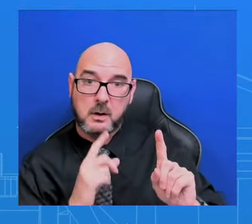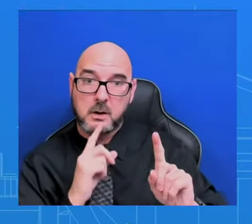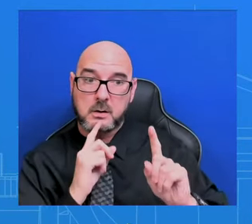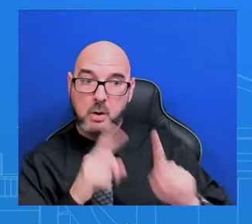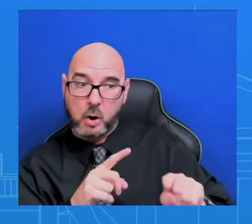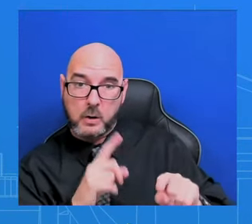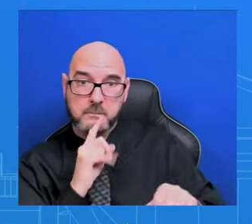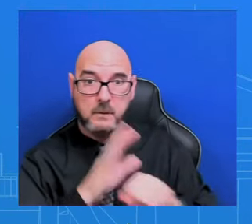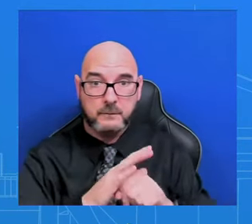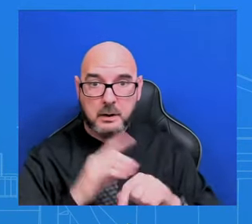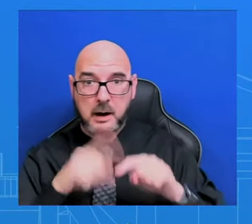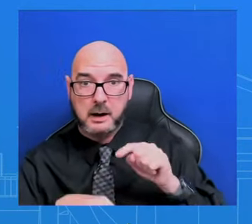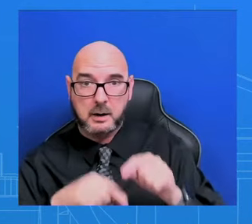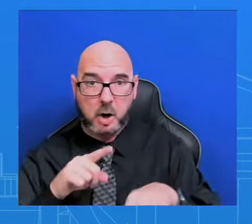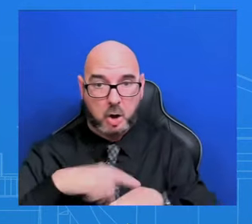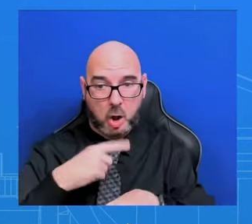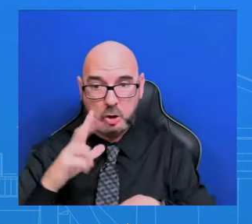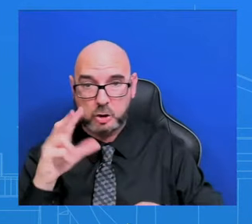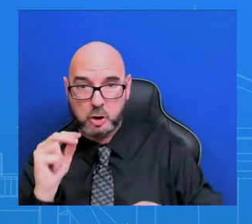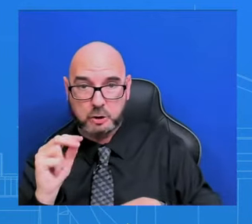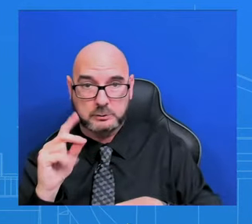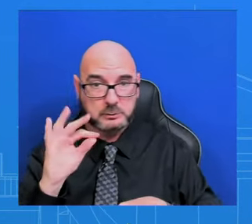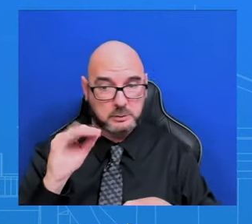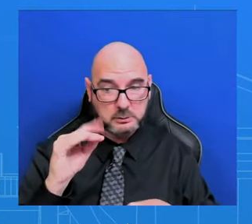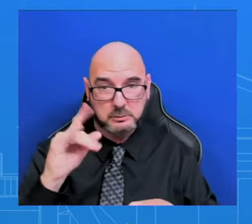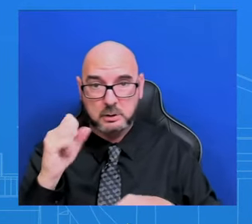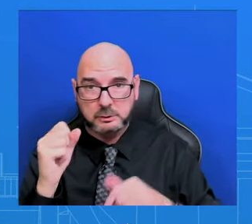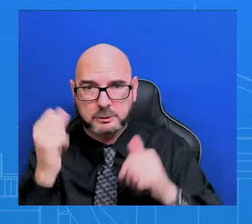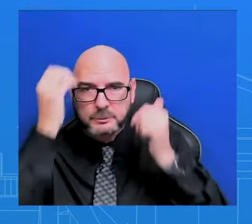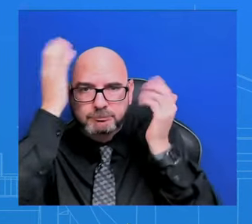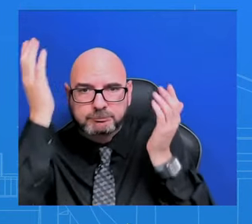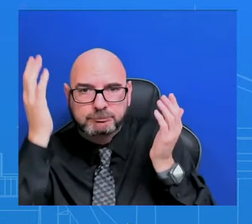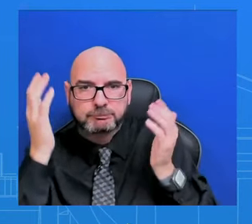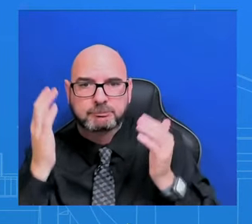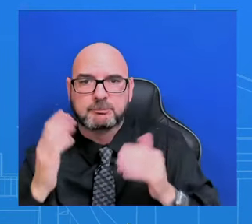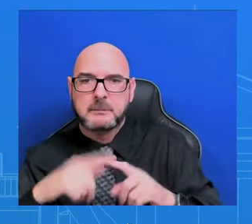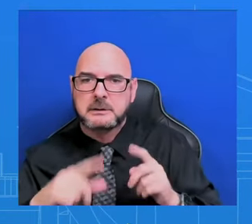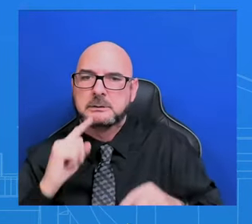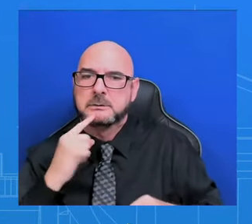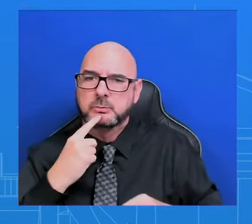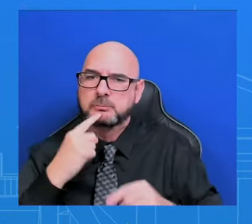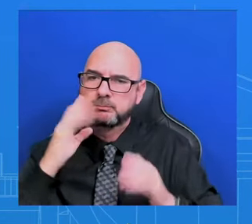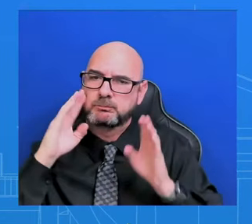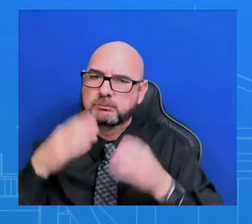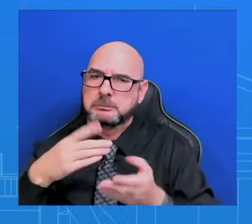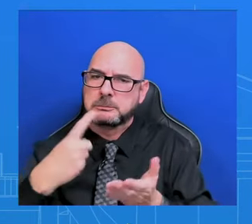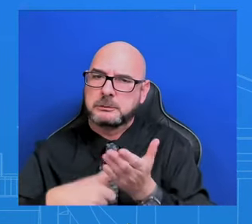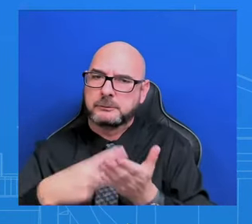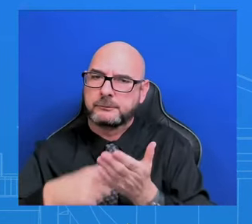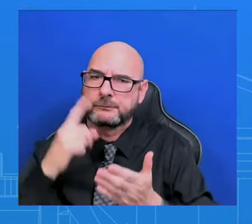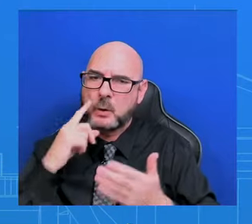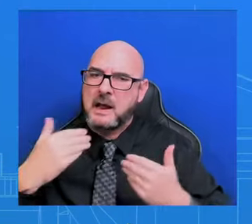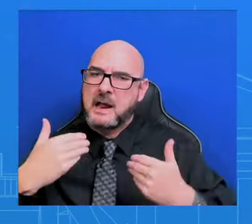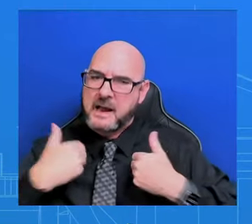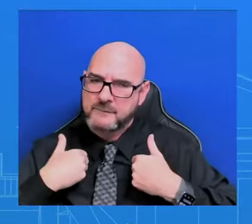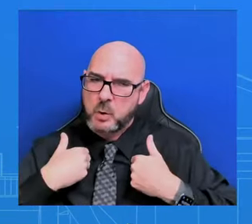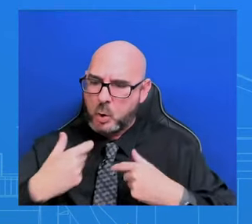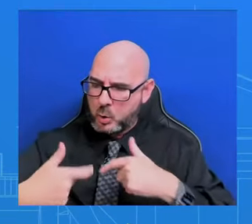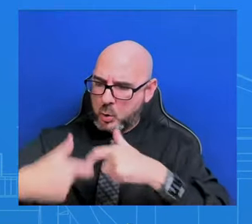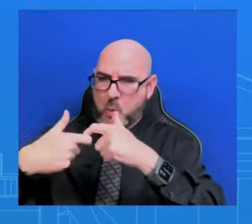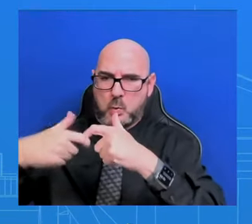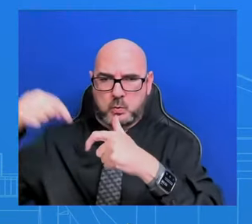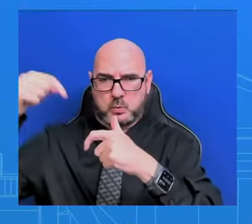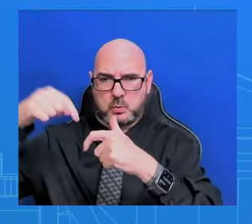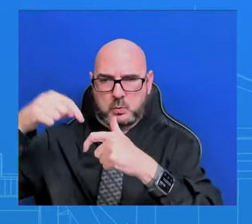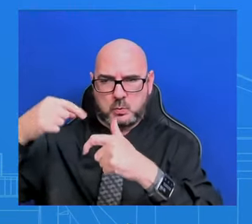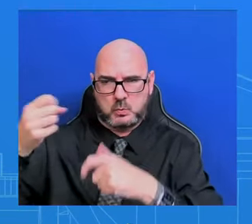in serious discussions about trying to get another pause in place. And just lastly, on Brett's trip, can you give us a sense of who else he plans